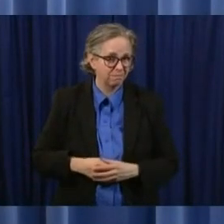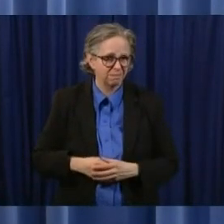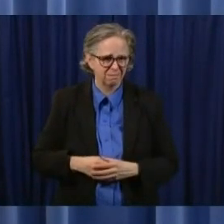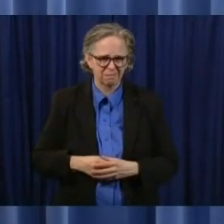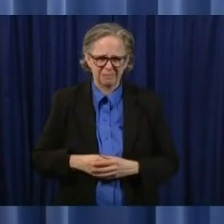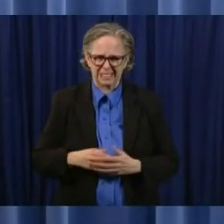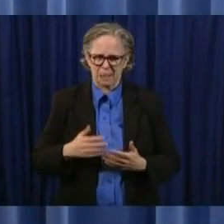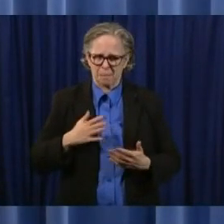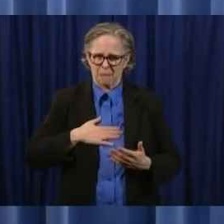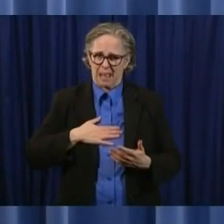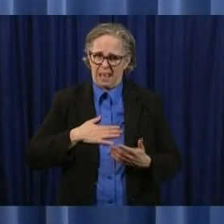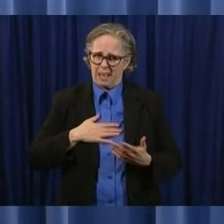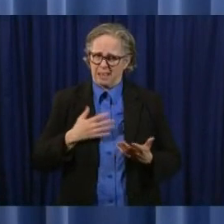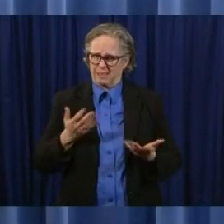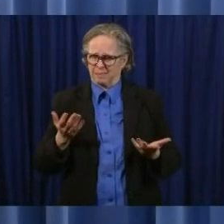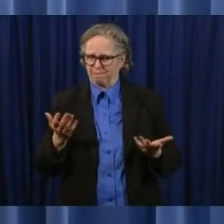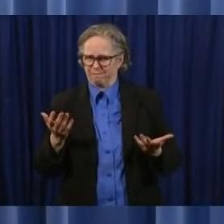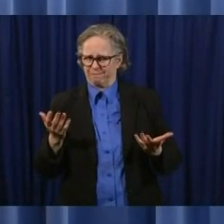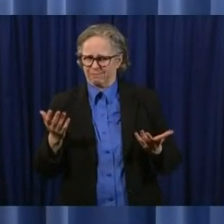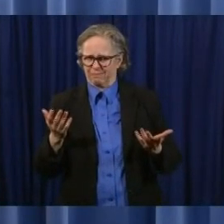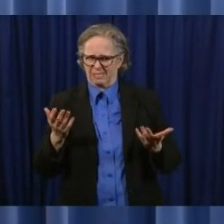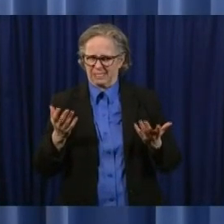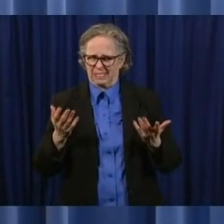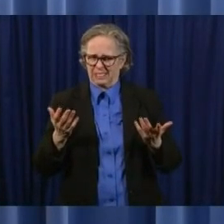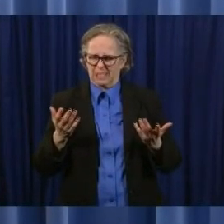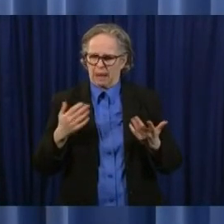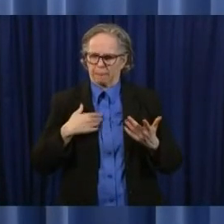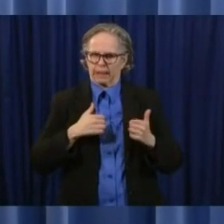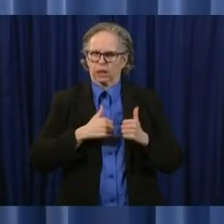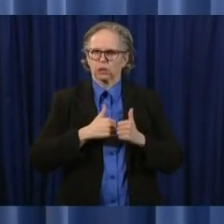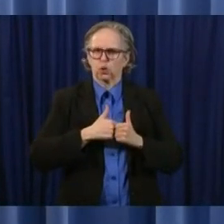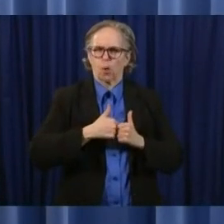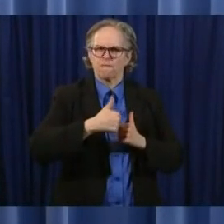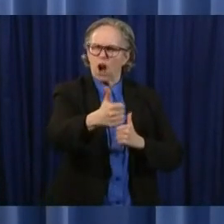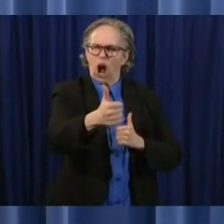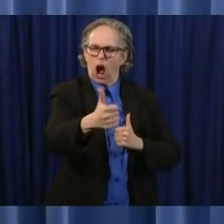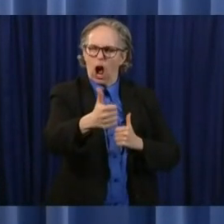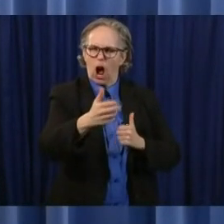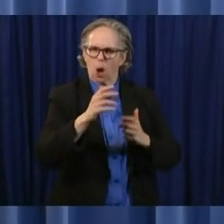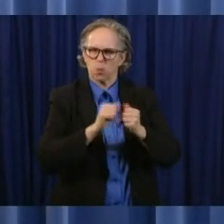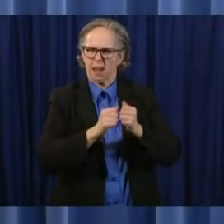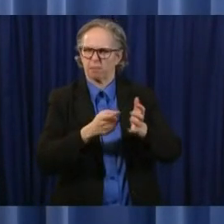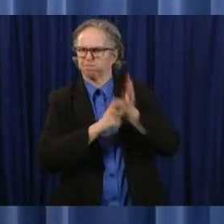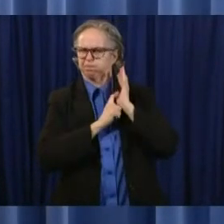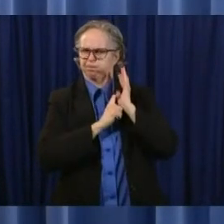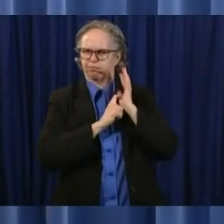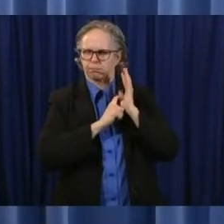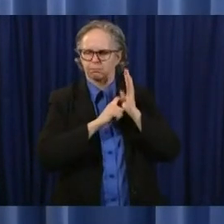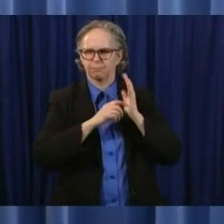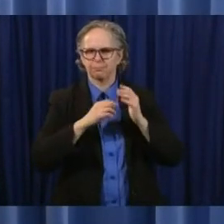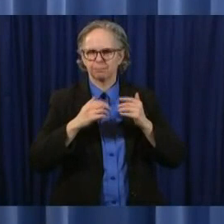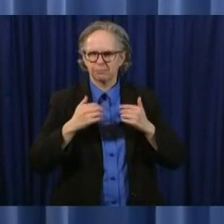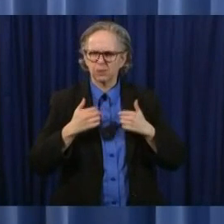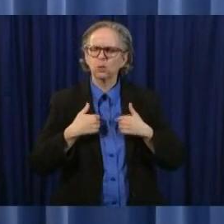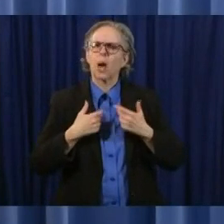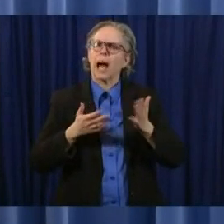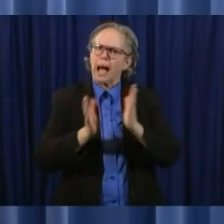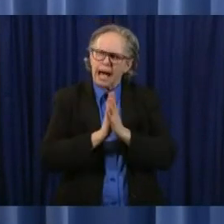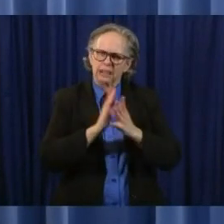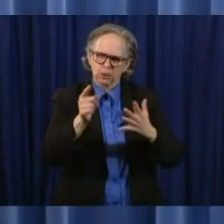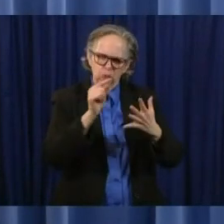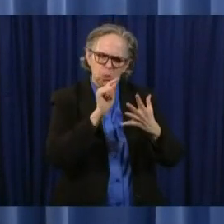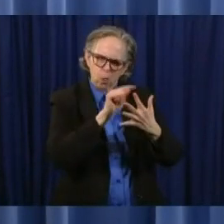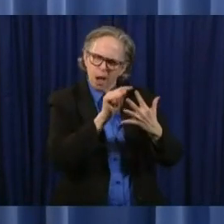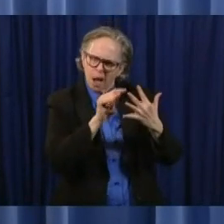was a bridge too far we'd ask ohioans to do a lot of different things uh we've recommended a lot of different things